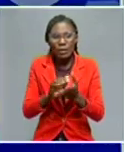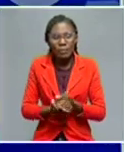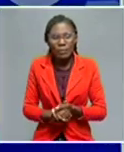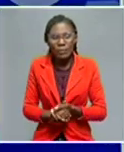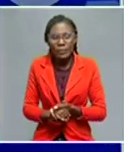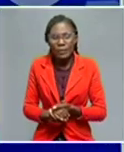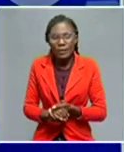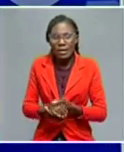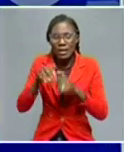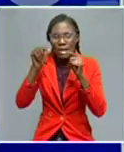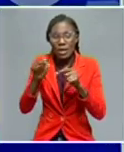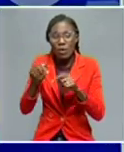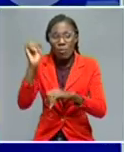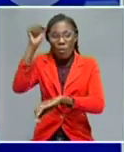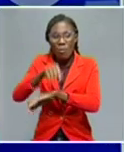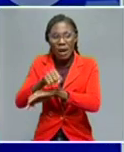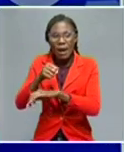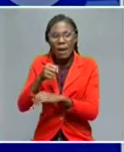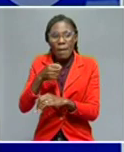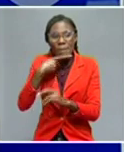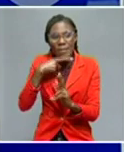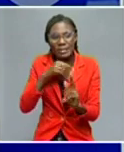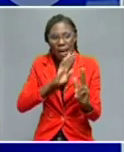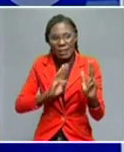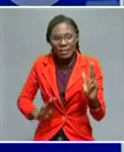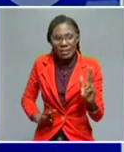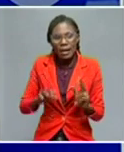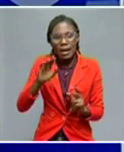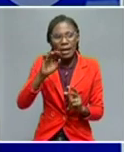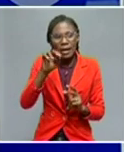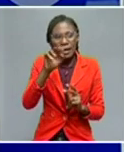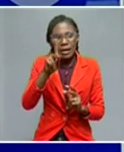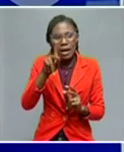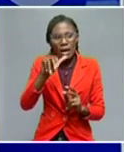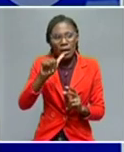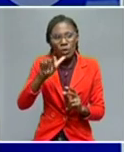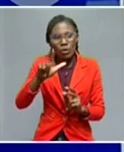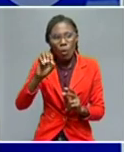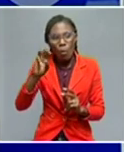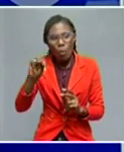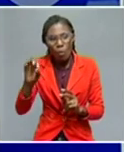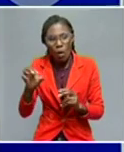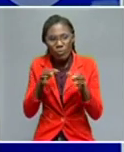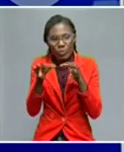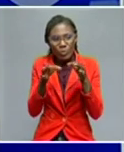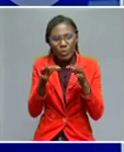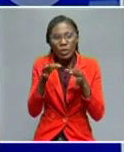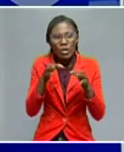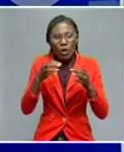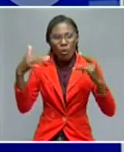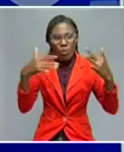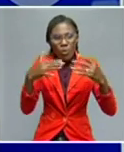diplomat, Tuleameni Kalomo, expanding on the current conflict in Ukraine. That's now between Ukraine and